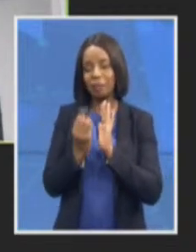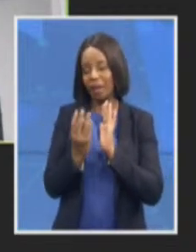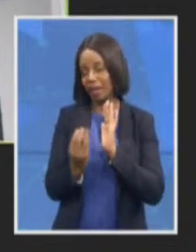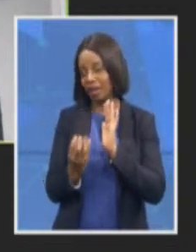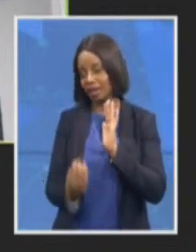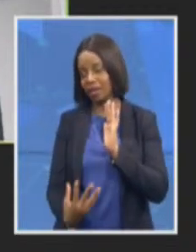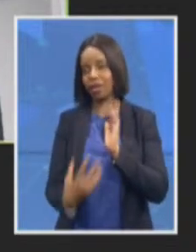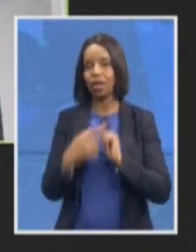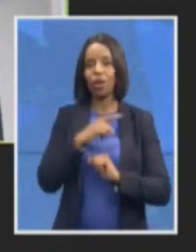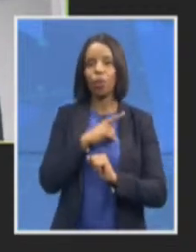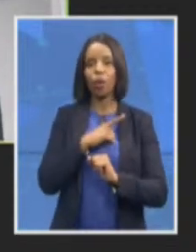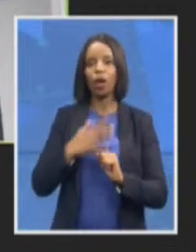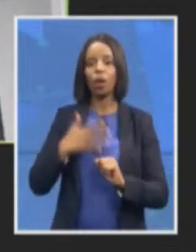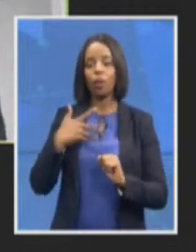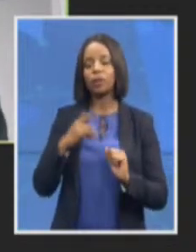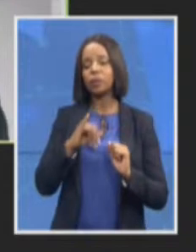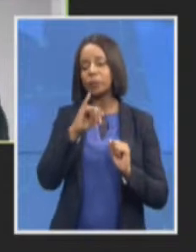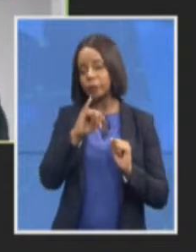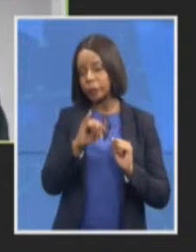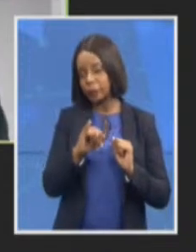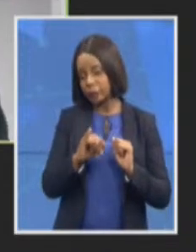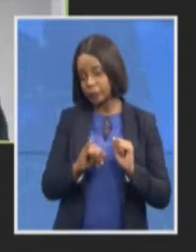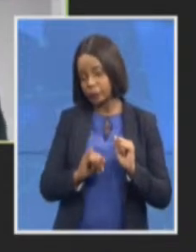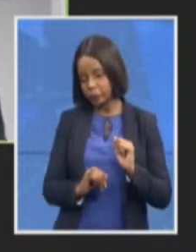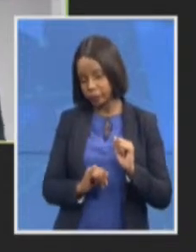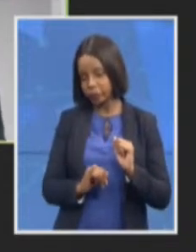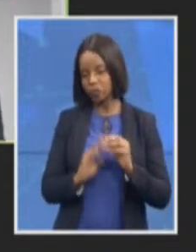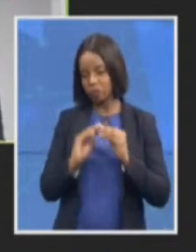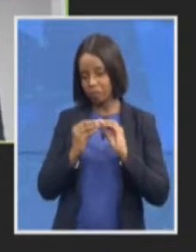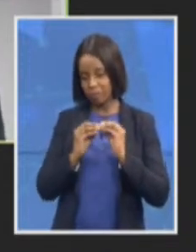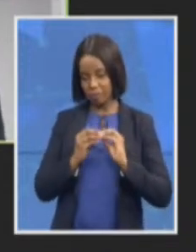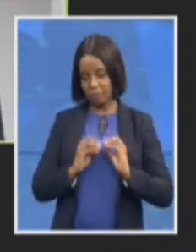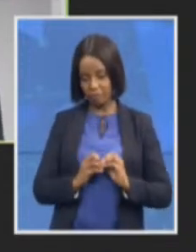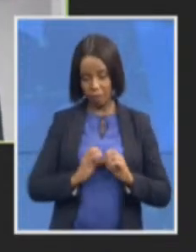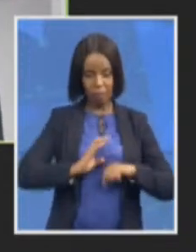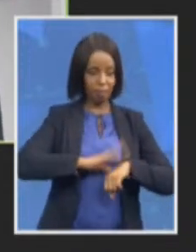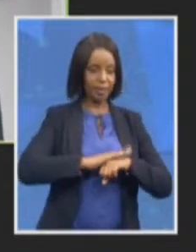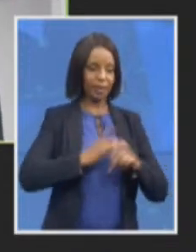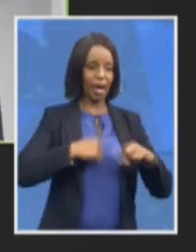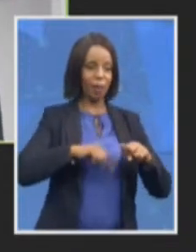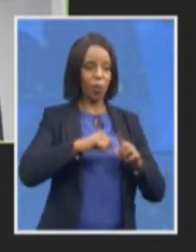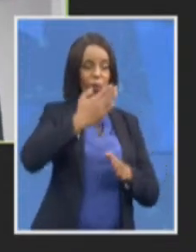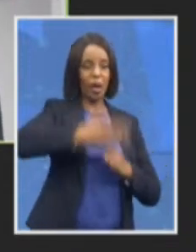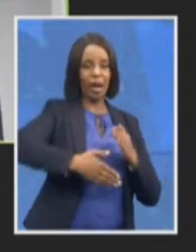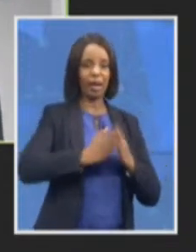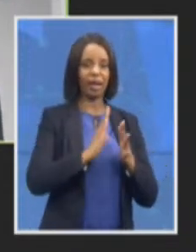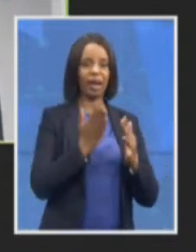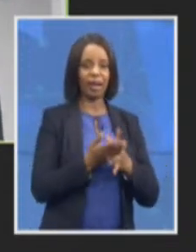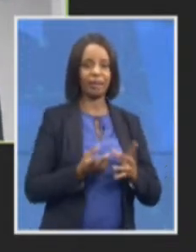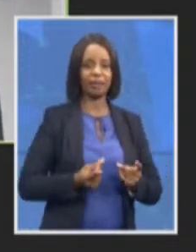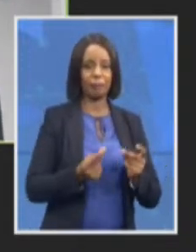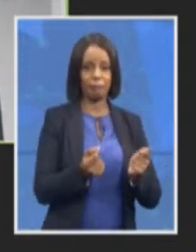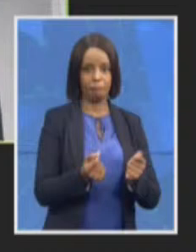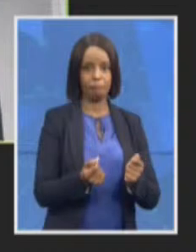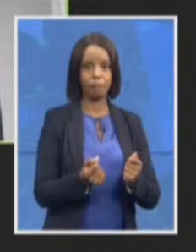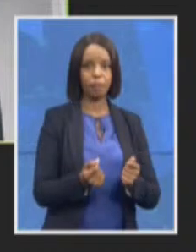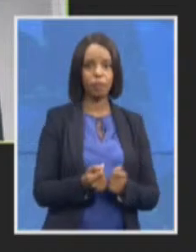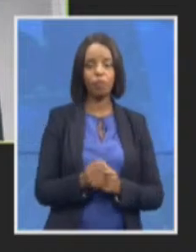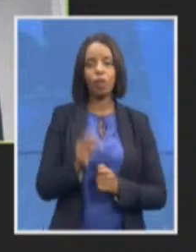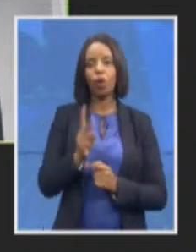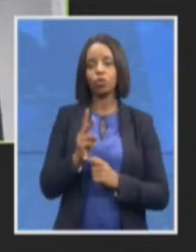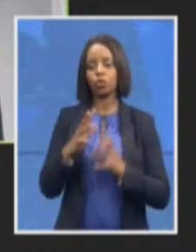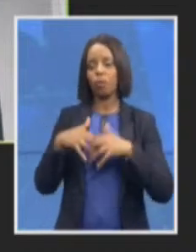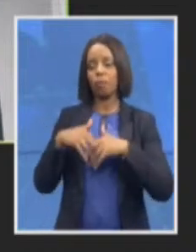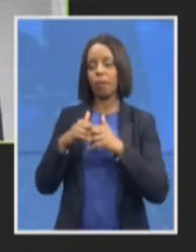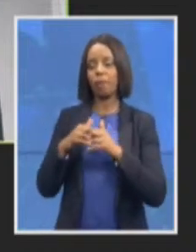times we have developed an extensive capacity development program for the NPA looking at basic training right